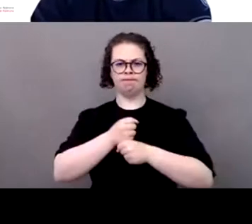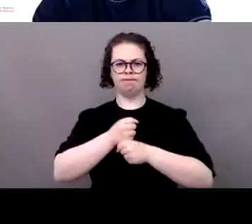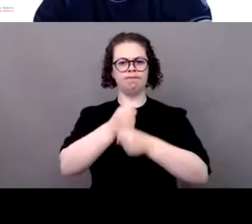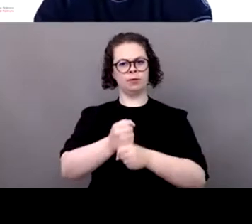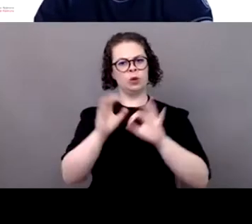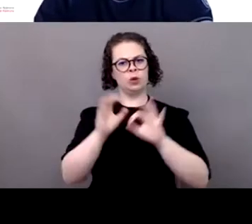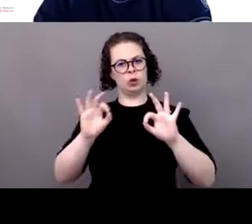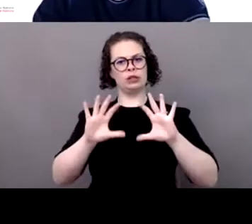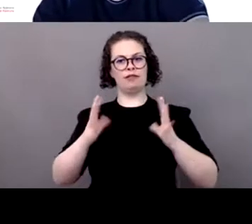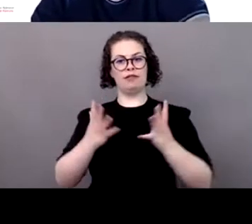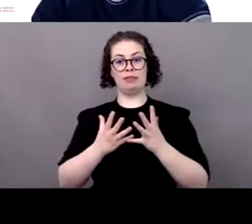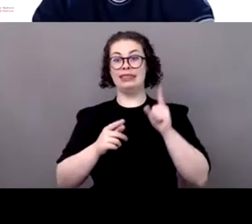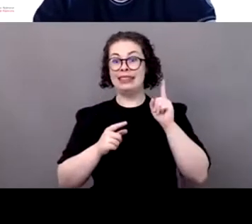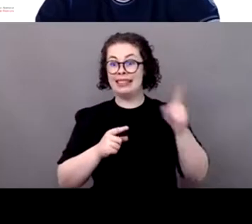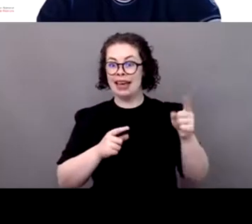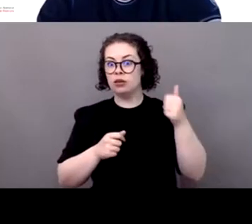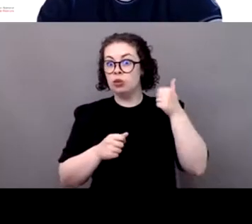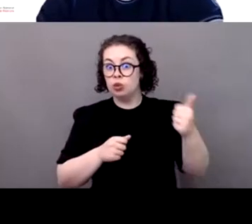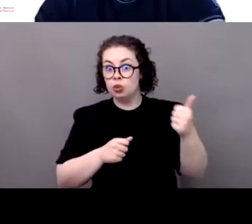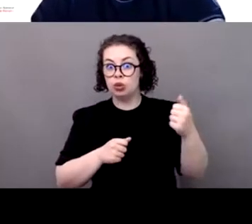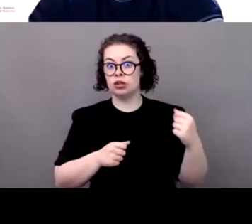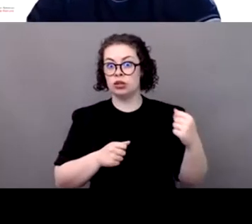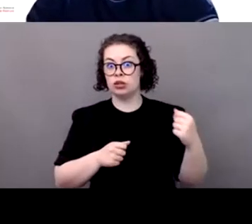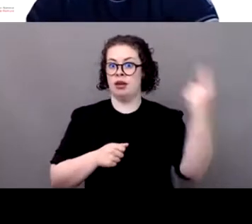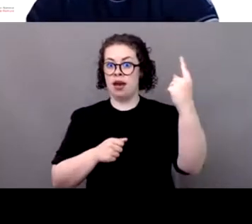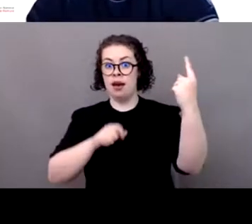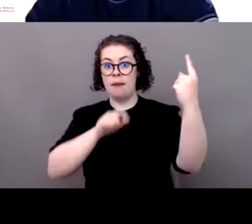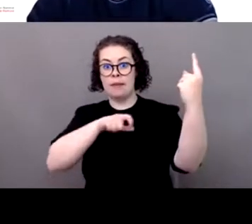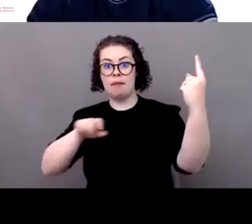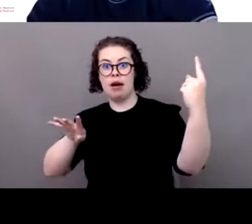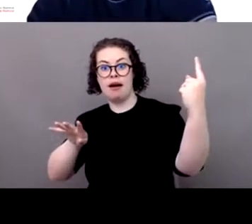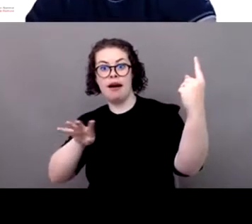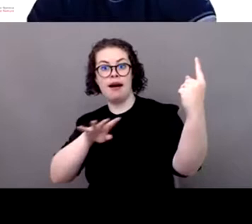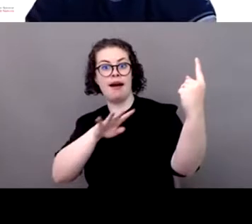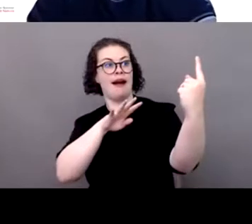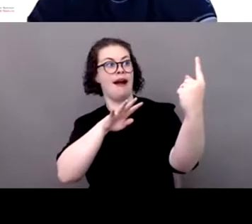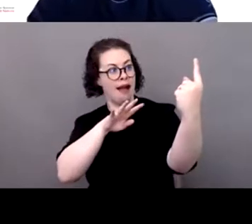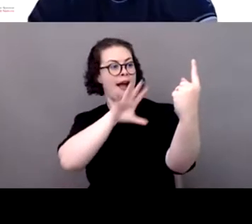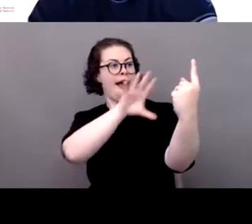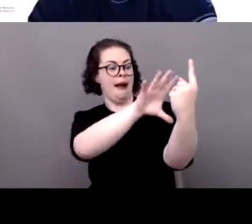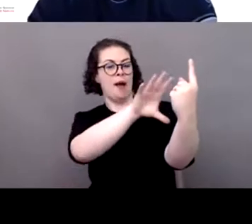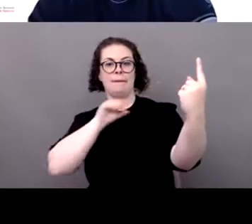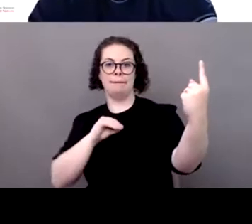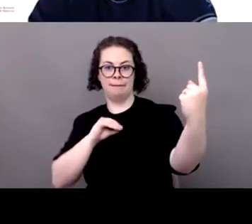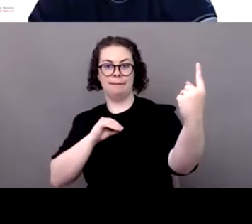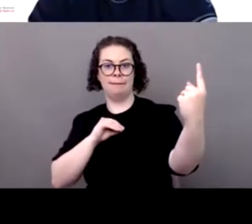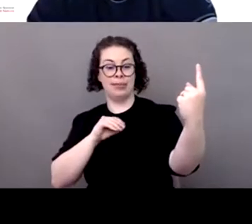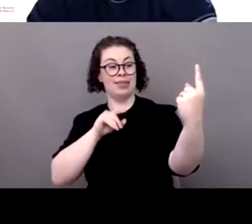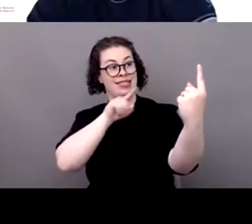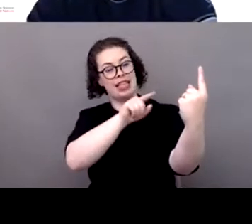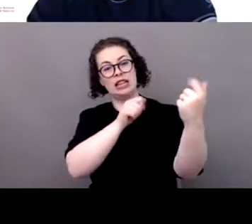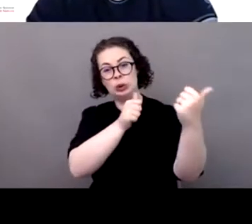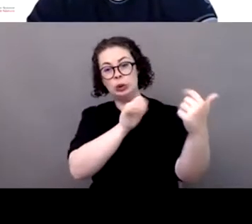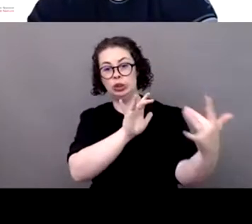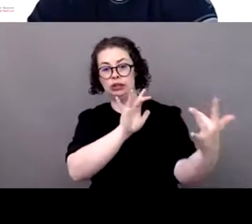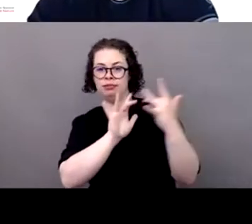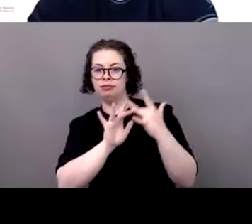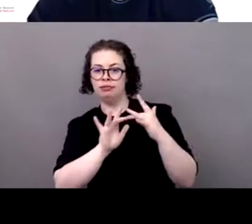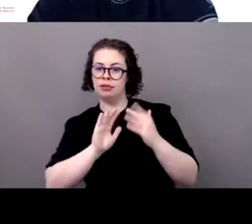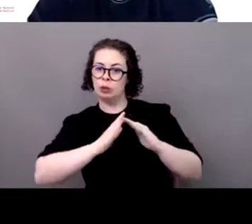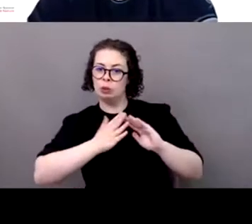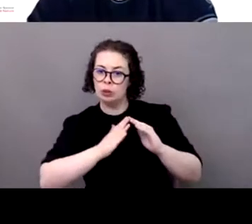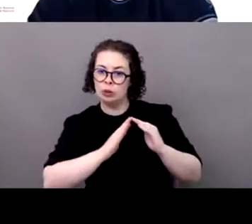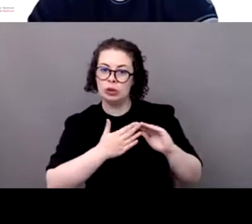a good example, and they keep in touch with their communities, with their network, and they